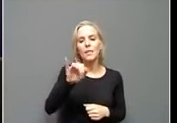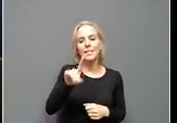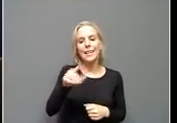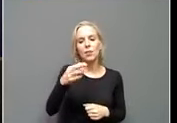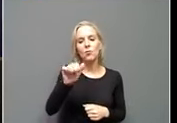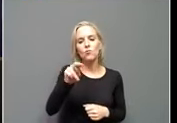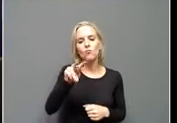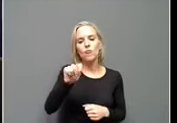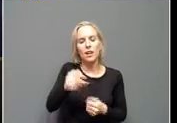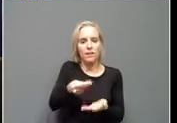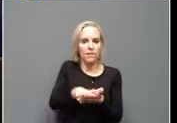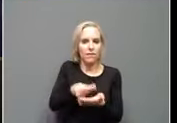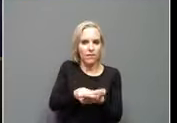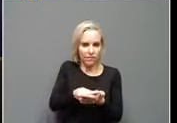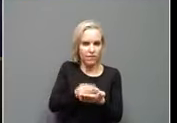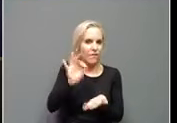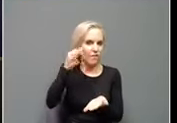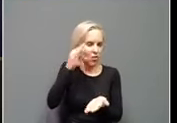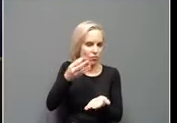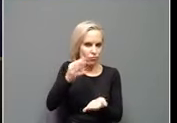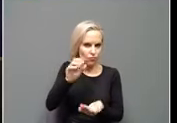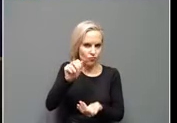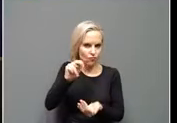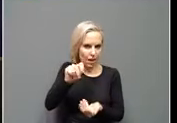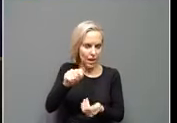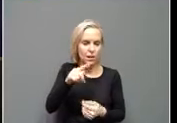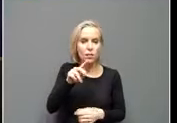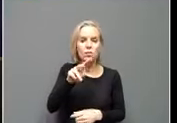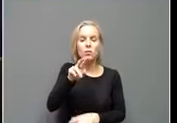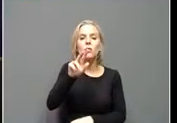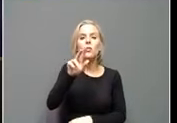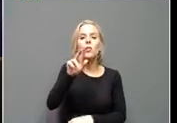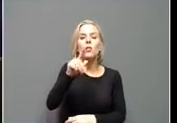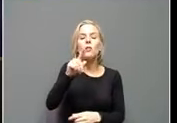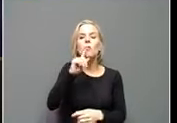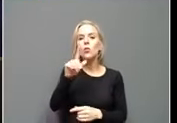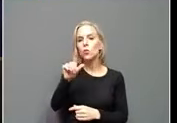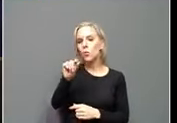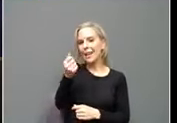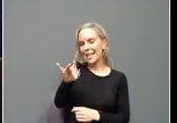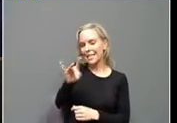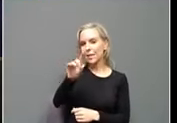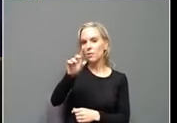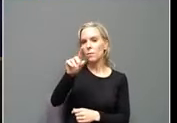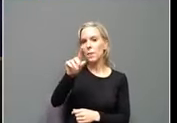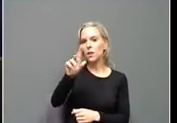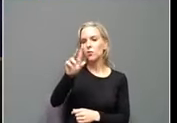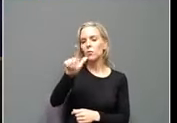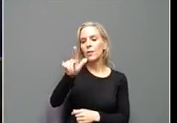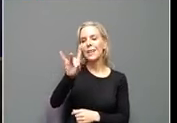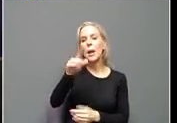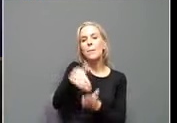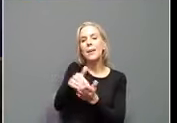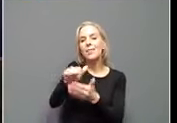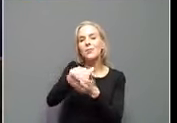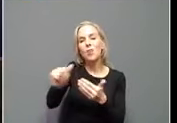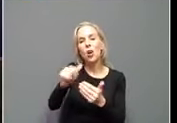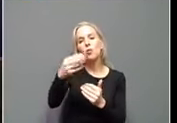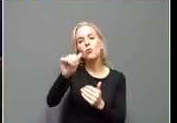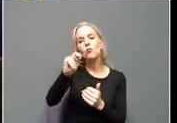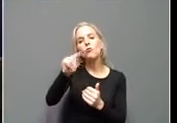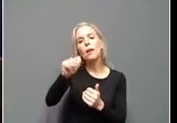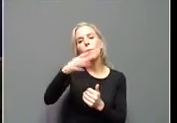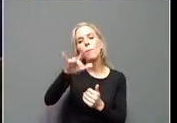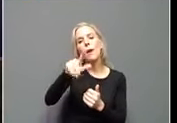In 2018, they began with the $3.5 million pilot program, and over the past two years have helped countless Kentucky families